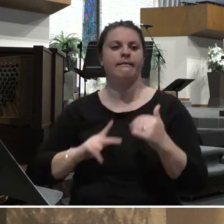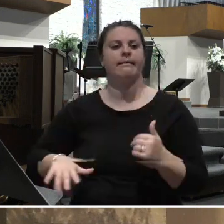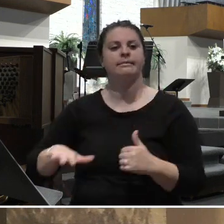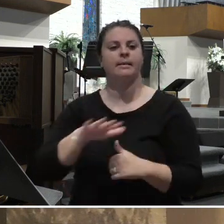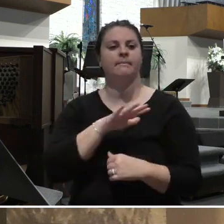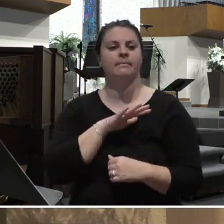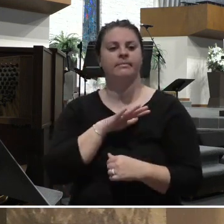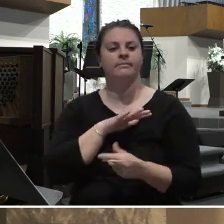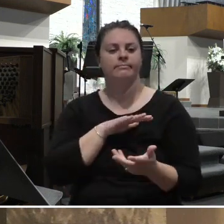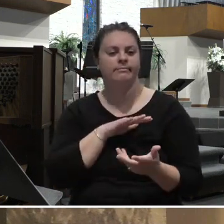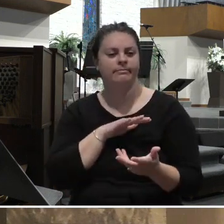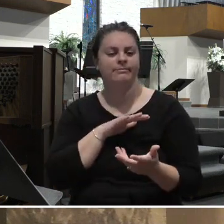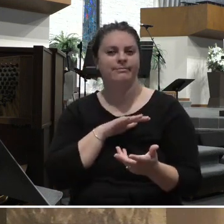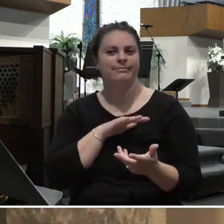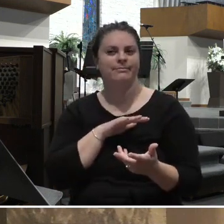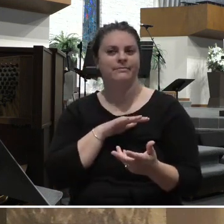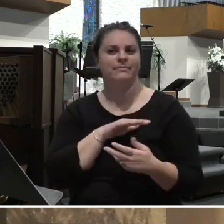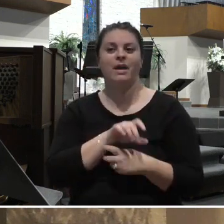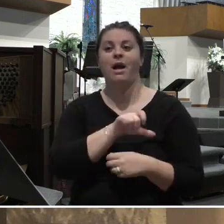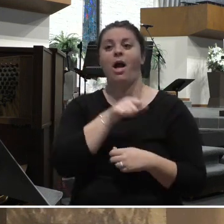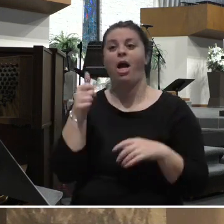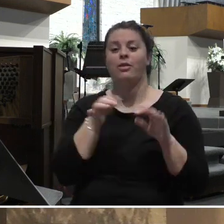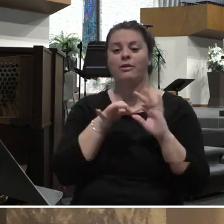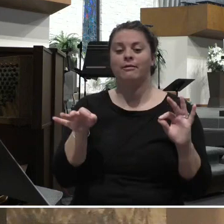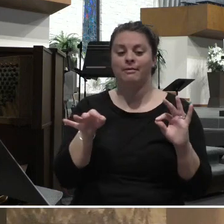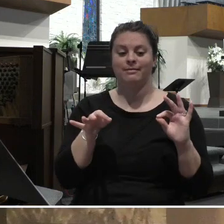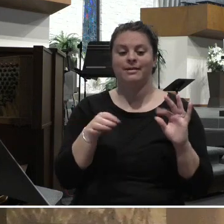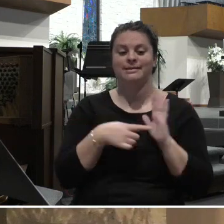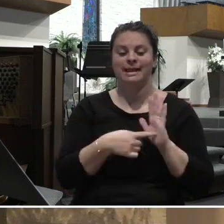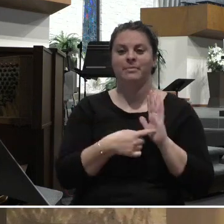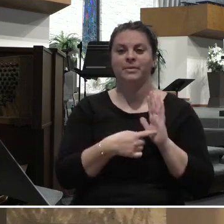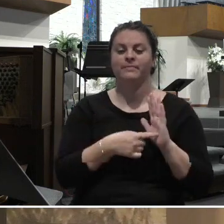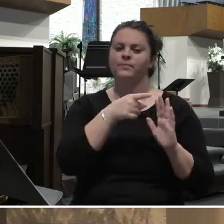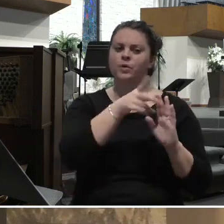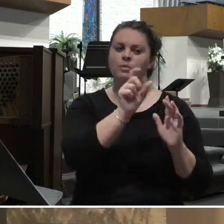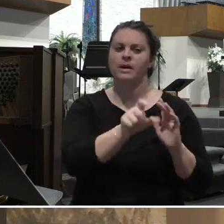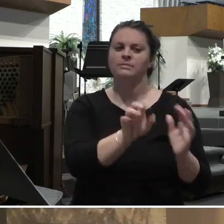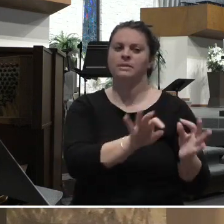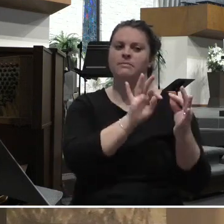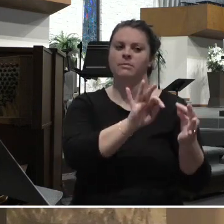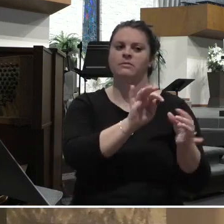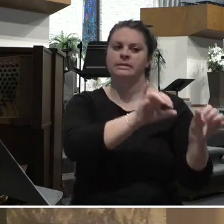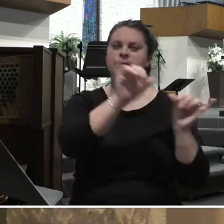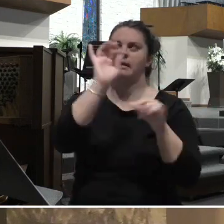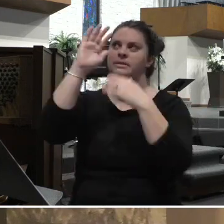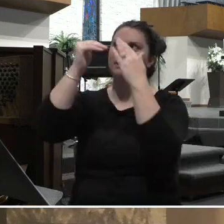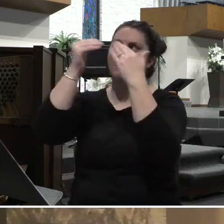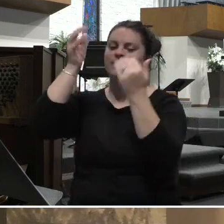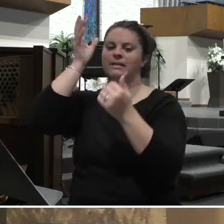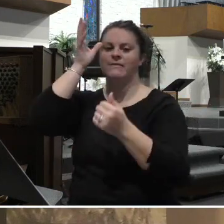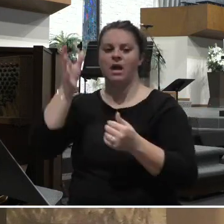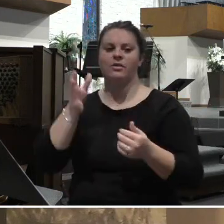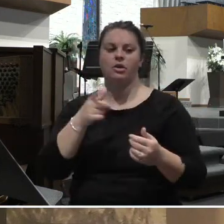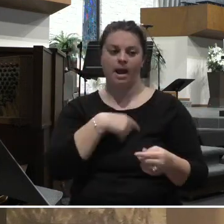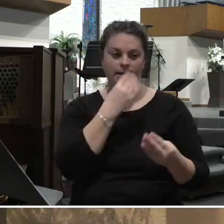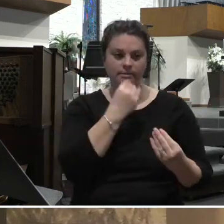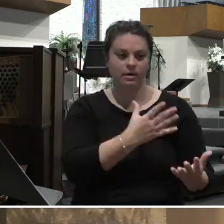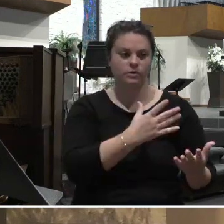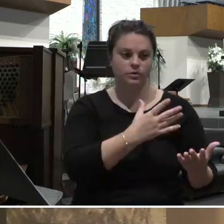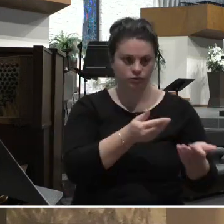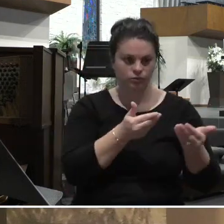You must be perfect, as my heavenly Father is perfect. And so then I tell you, go take all of your possessions and sell them.